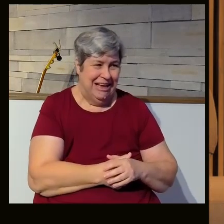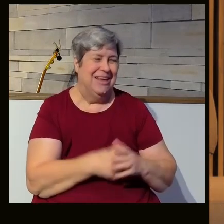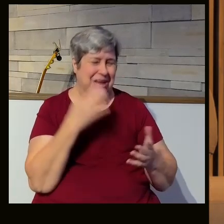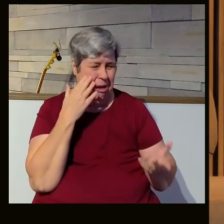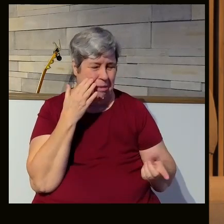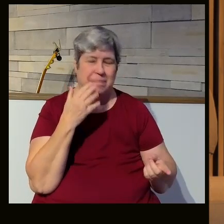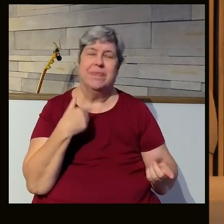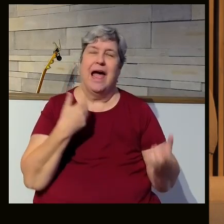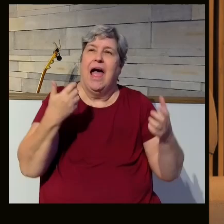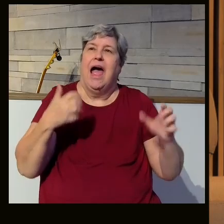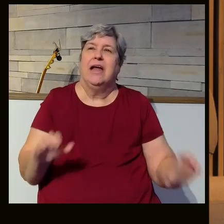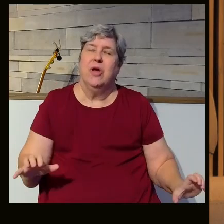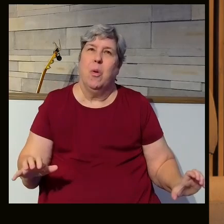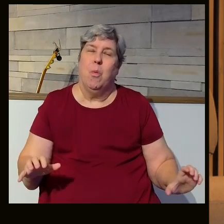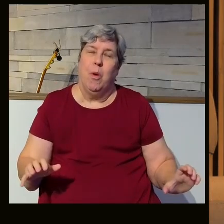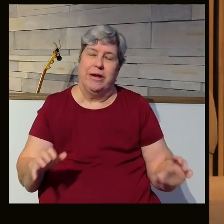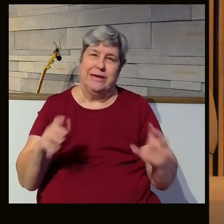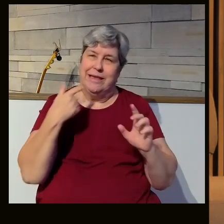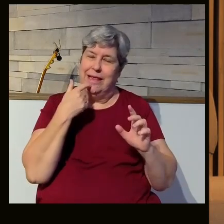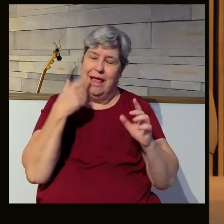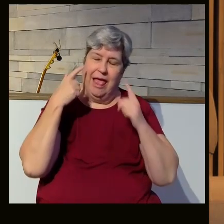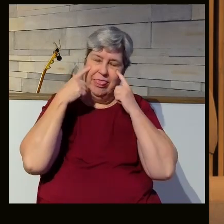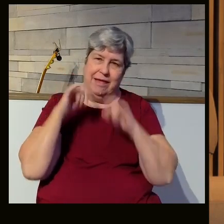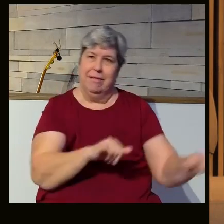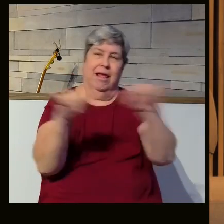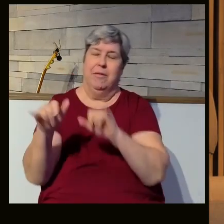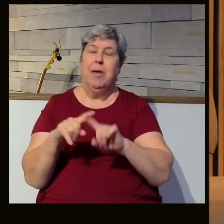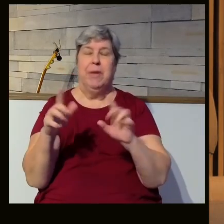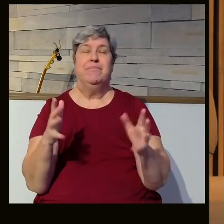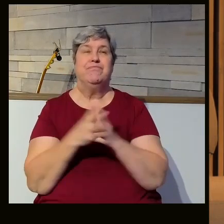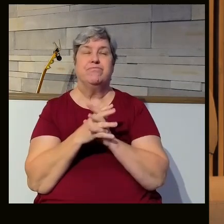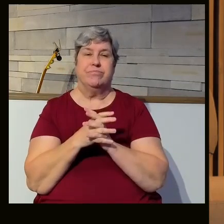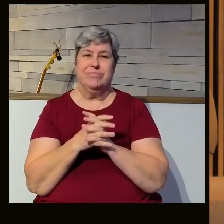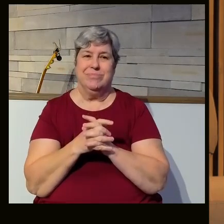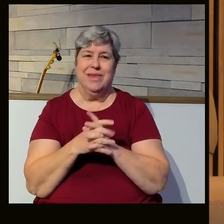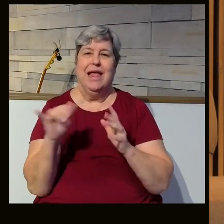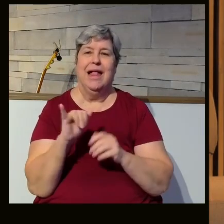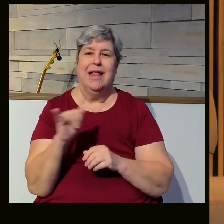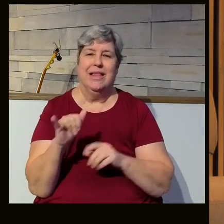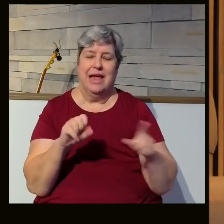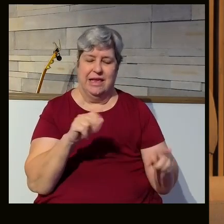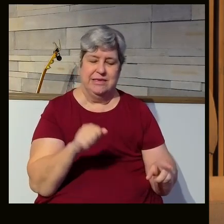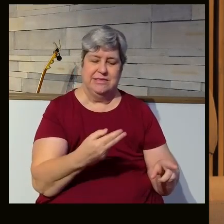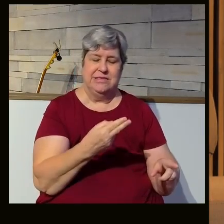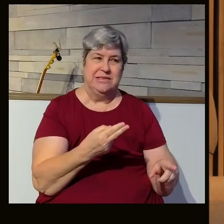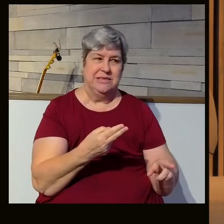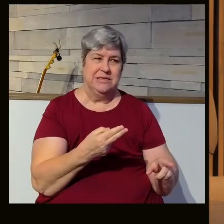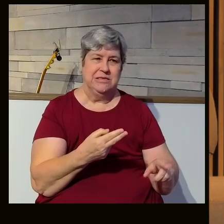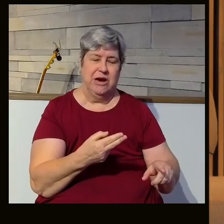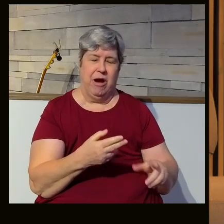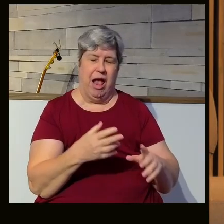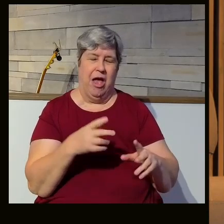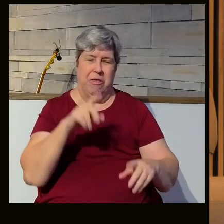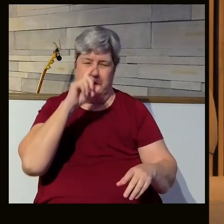Stereotype, all right? I don't want to be a stereotypical type preacher, but okay. They, you know, it was like Sarah got on her